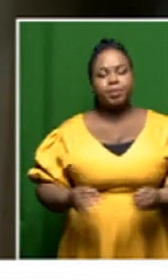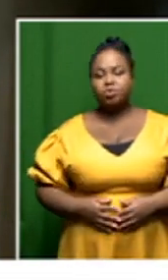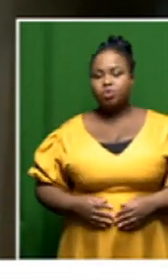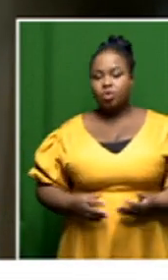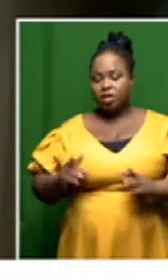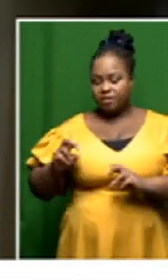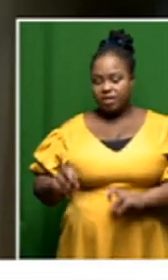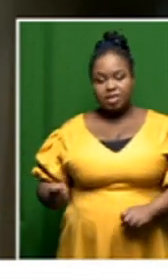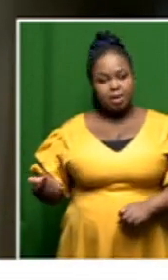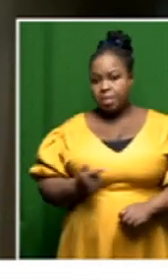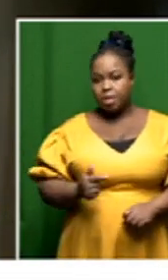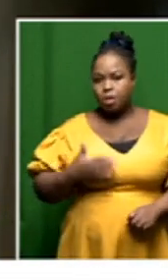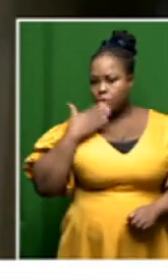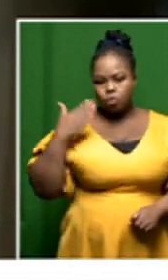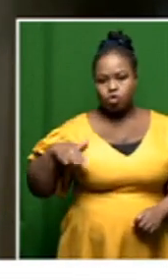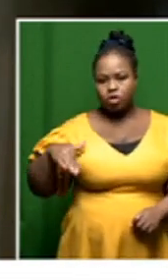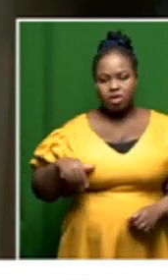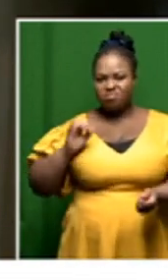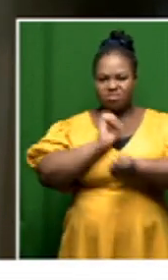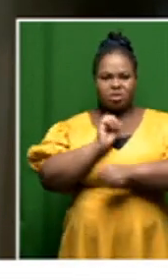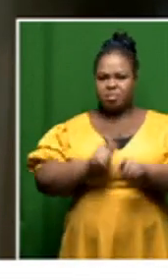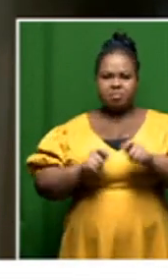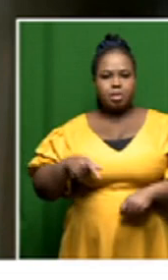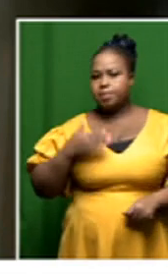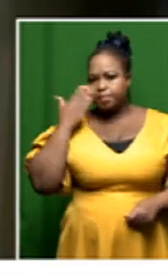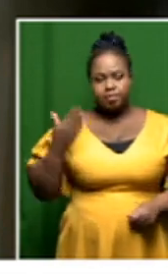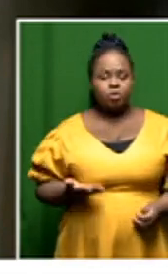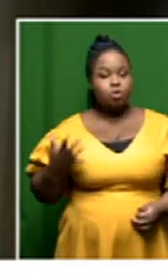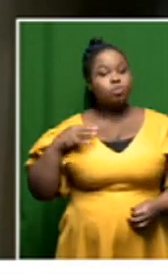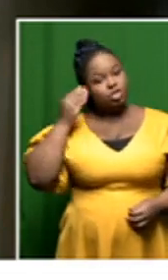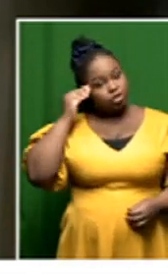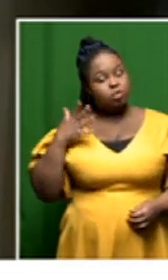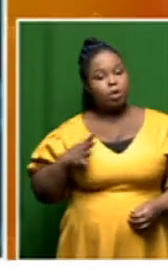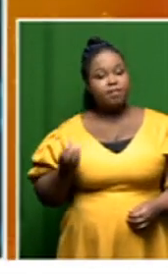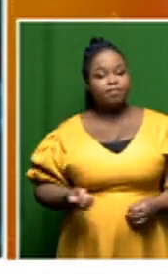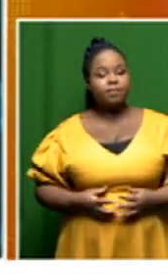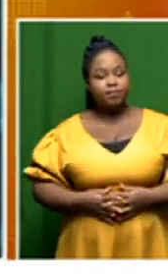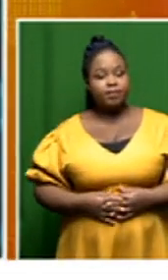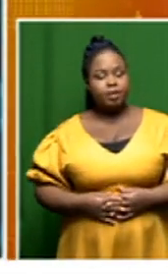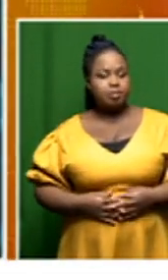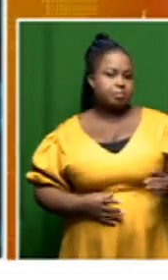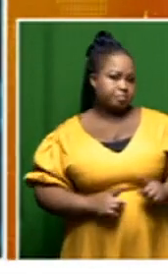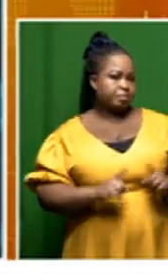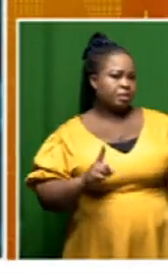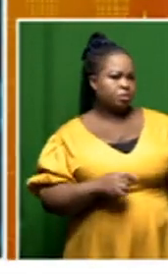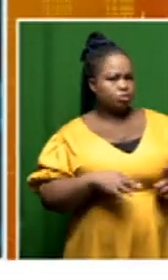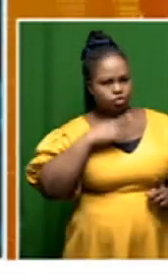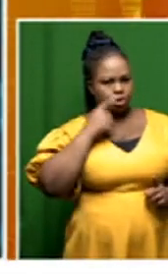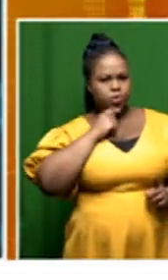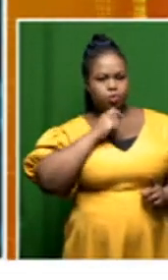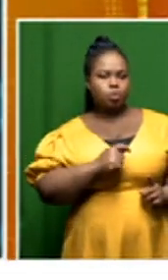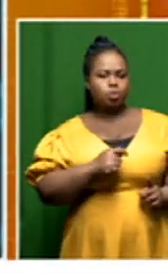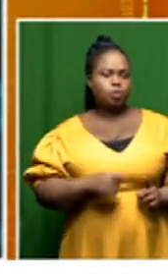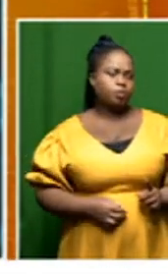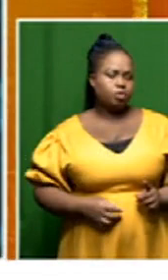investigated and have not been prosecuted so the appetite is huge but the reality though uh lucano is